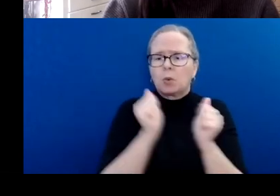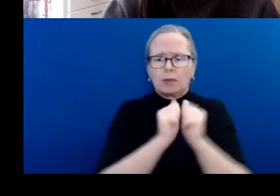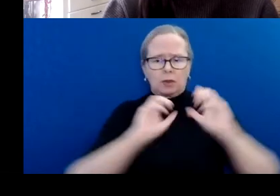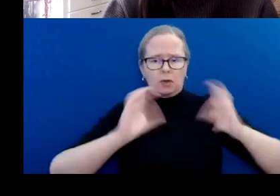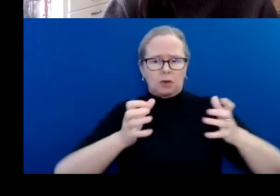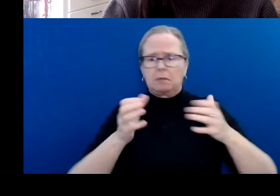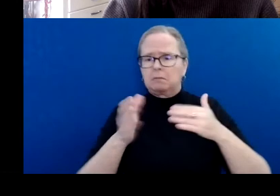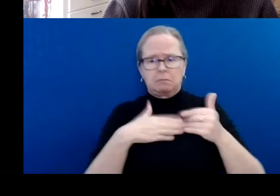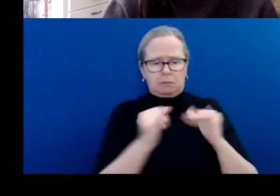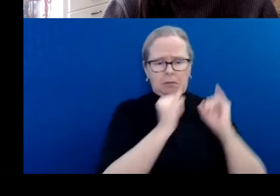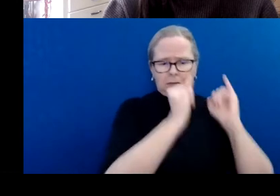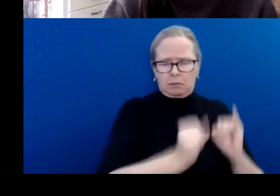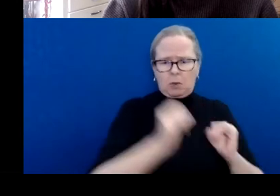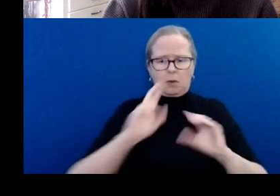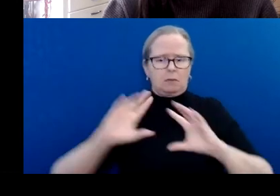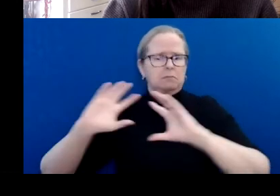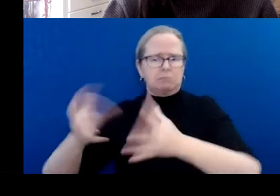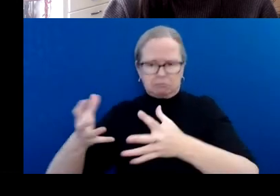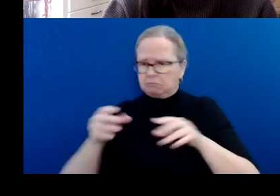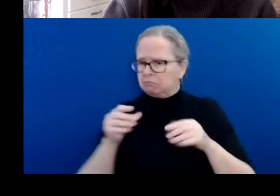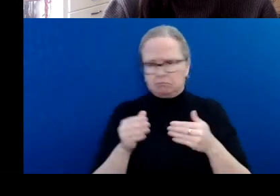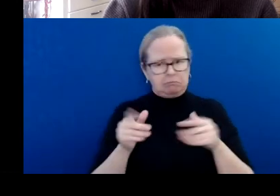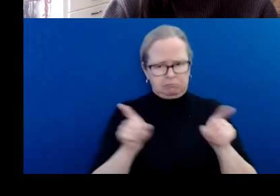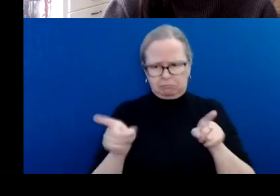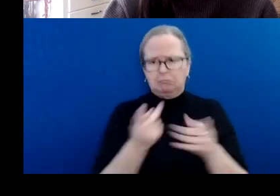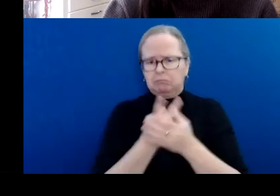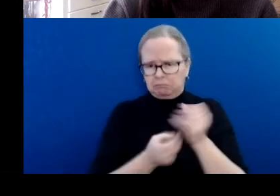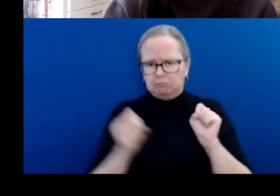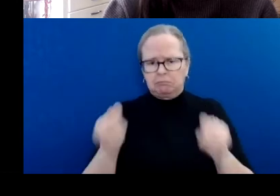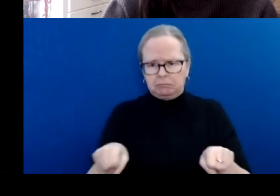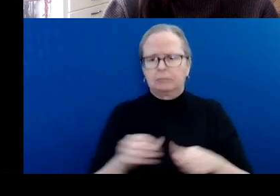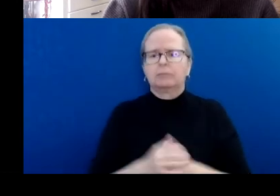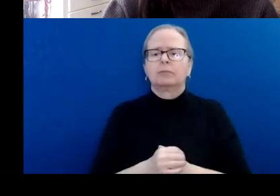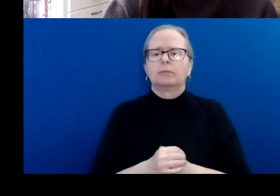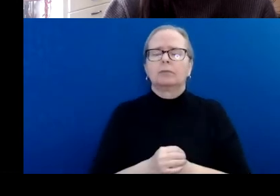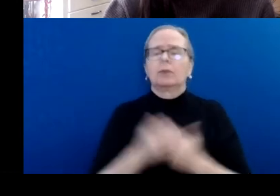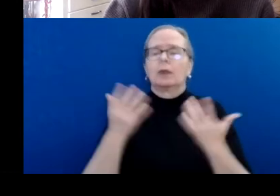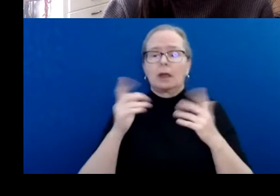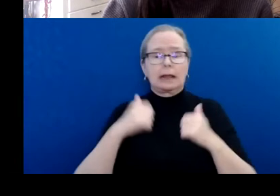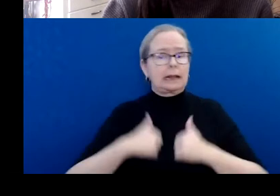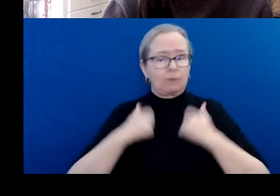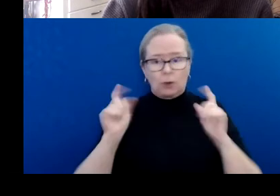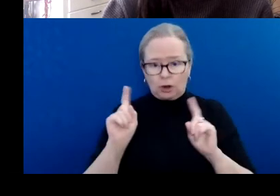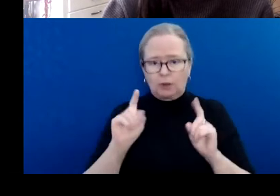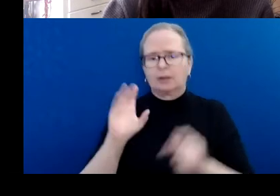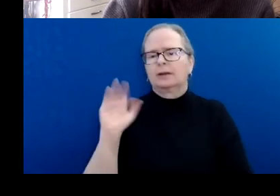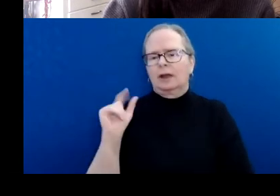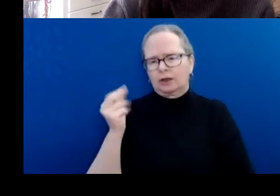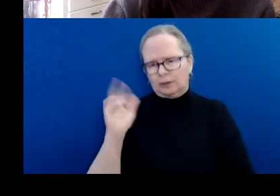Artists should be living or working in Calgary, in any artistic discipline,